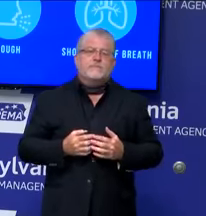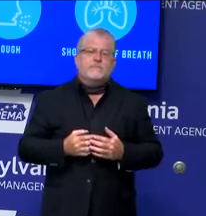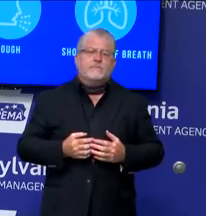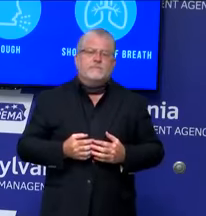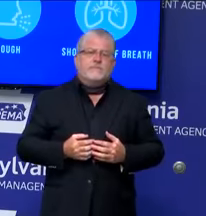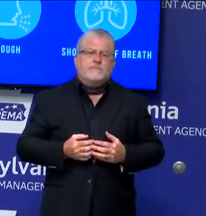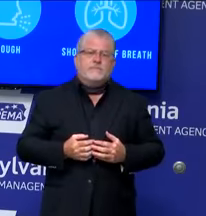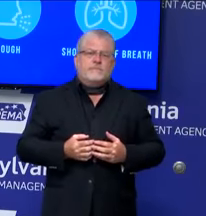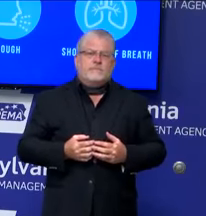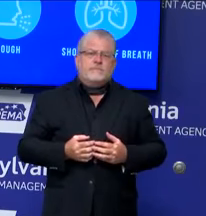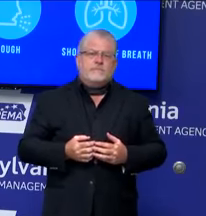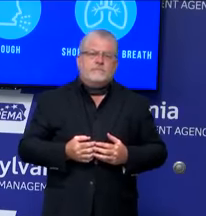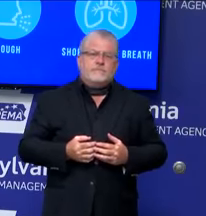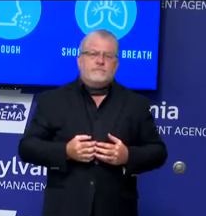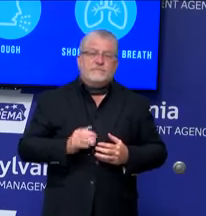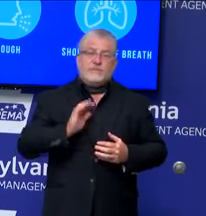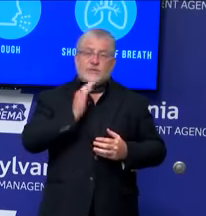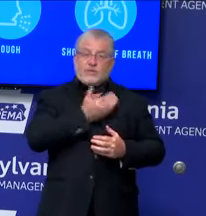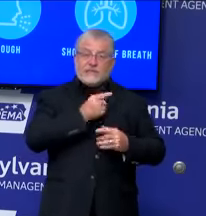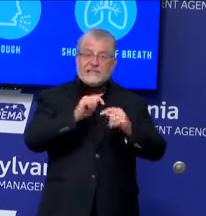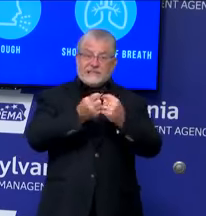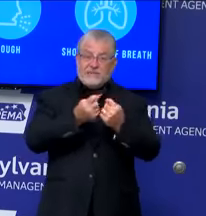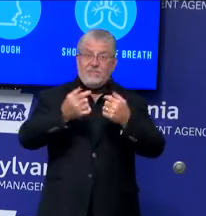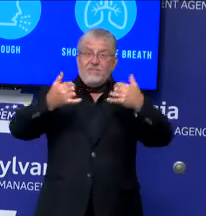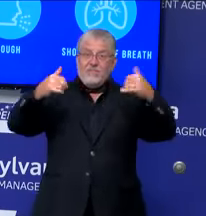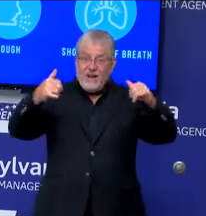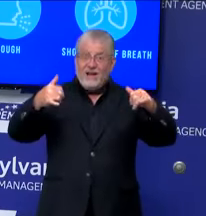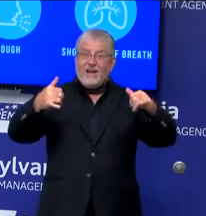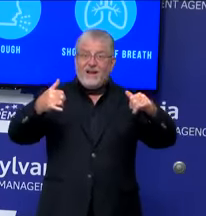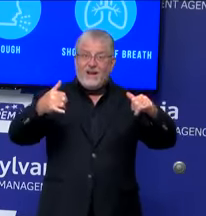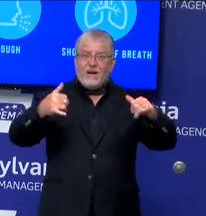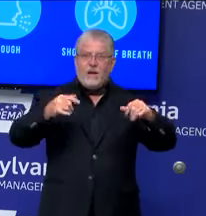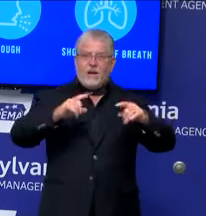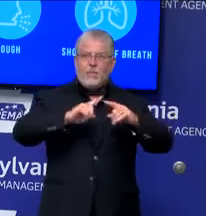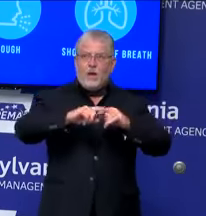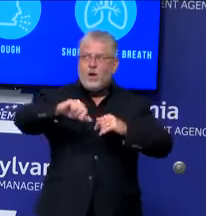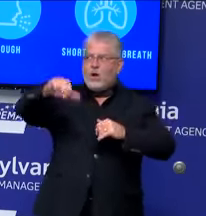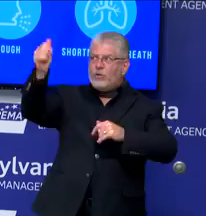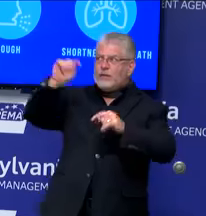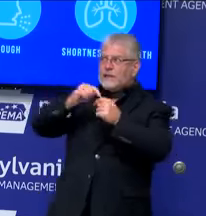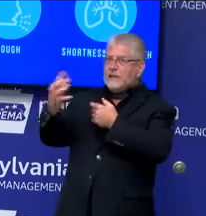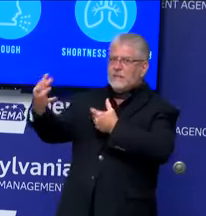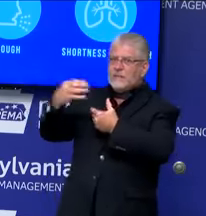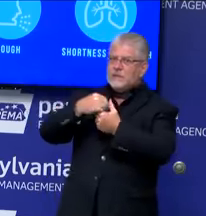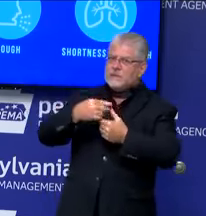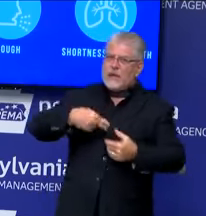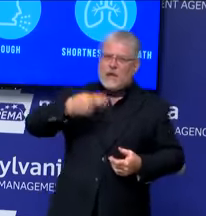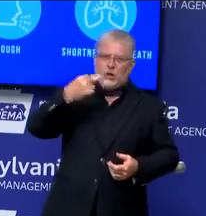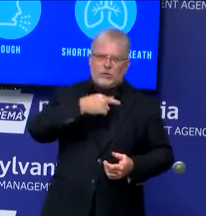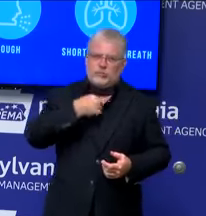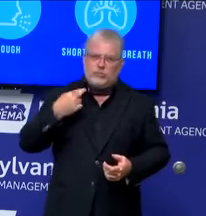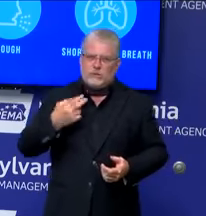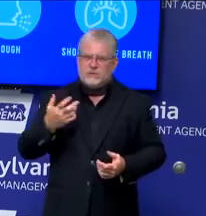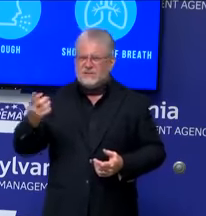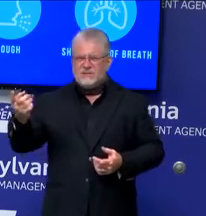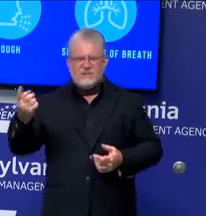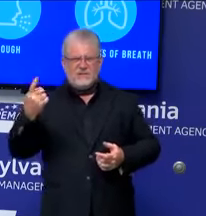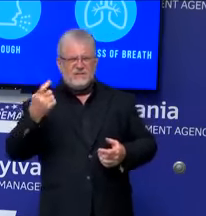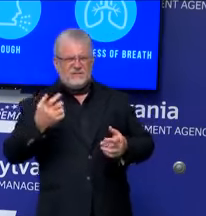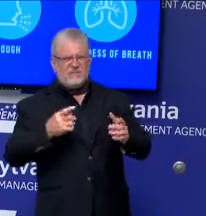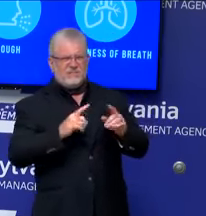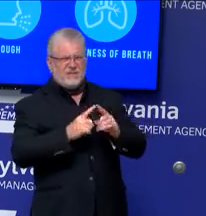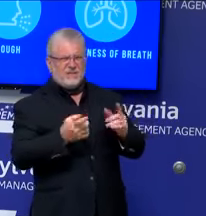But to add another team is just more risk. That was the reason. As a follow-up, though, if you're bringing a team from an area that's one of the hot spots on the globe,